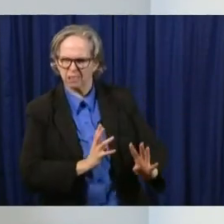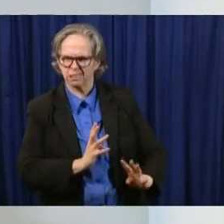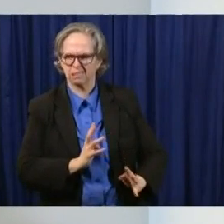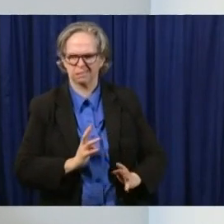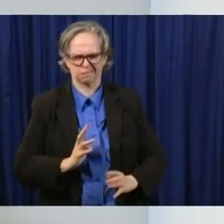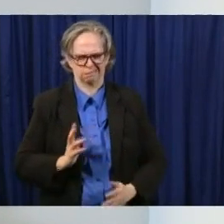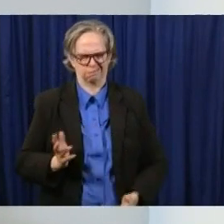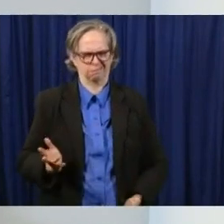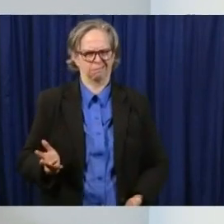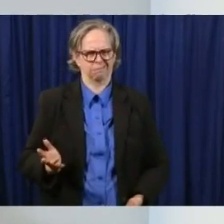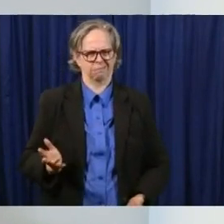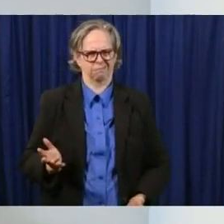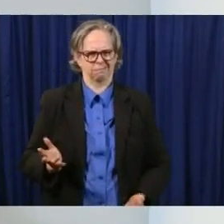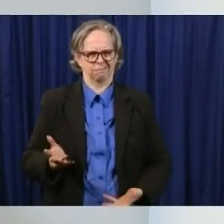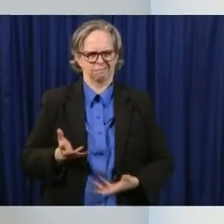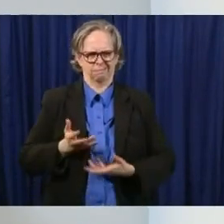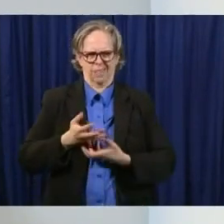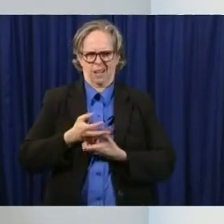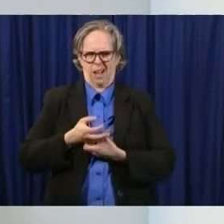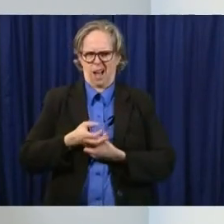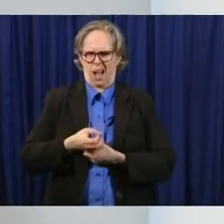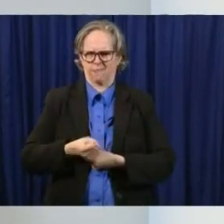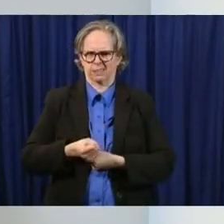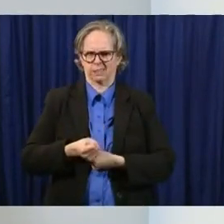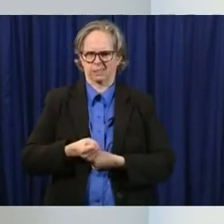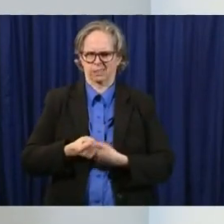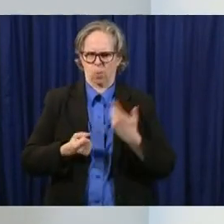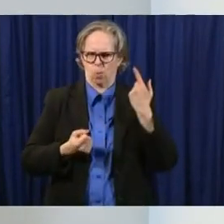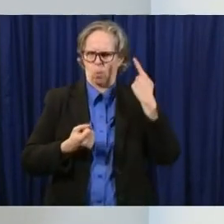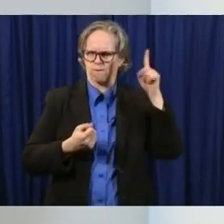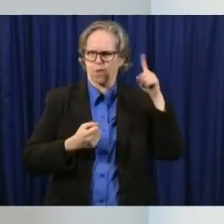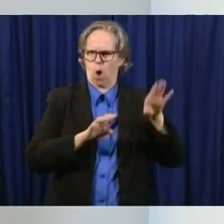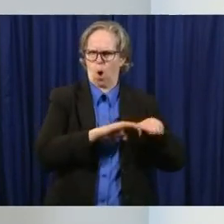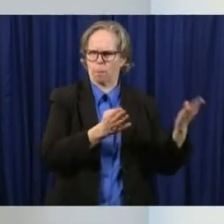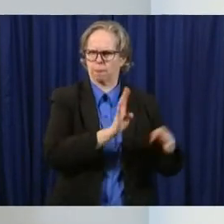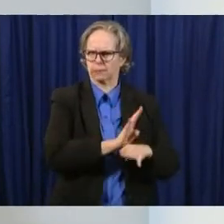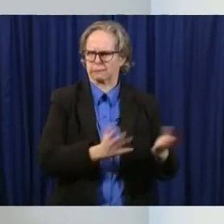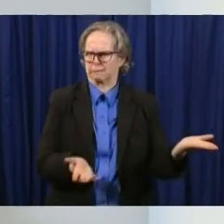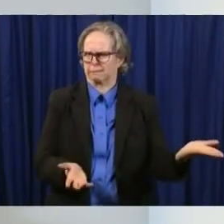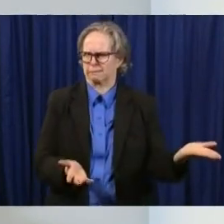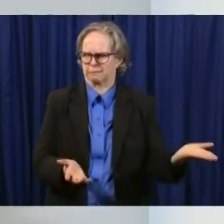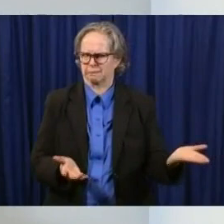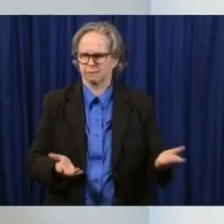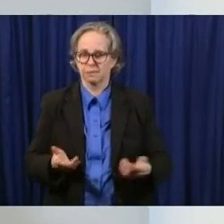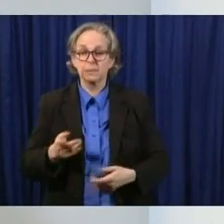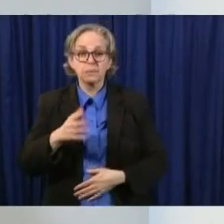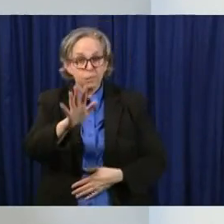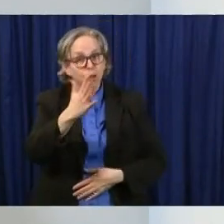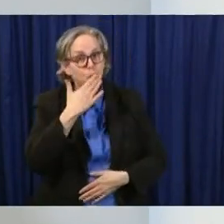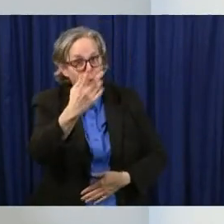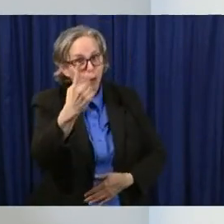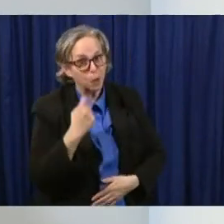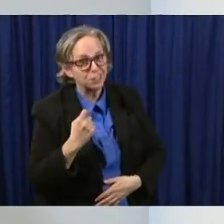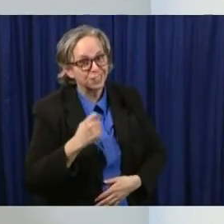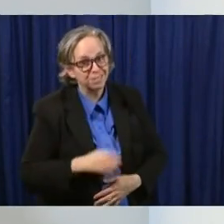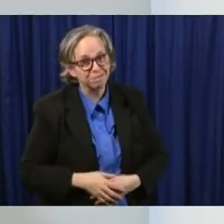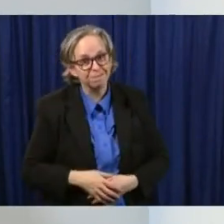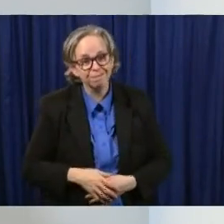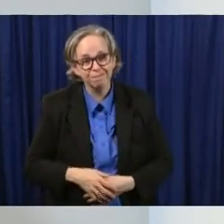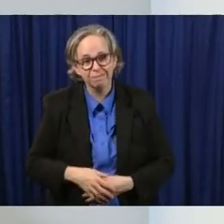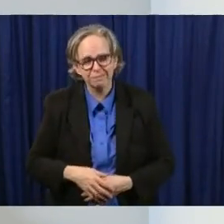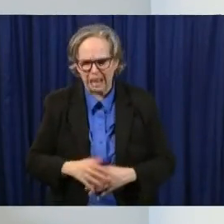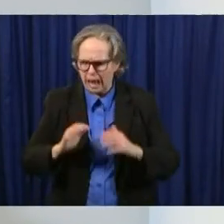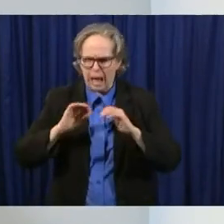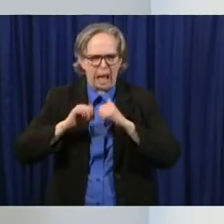they're not open because they don't have a marketplace right now so your question is very good in the sense that how we build confidence is